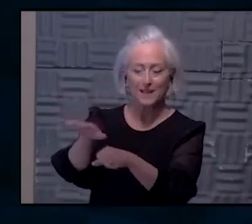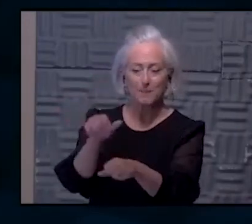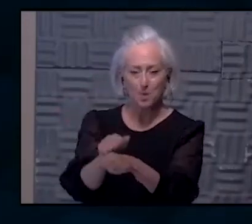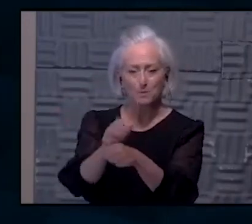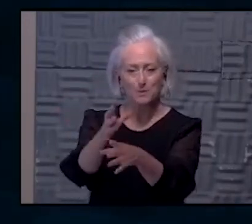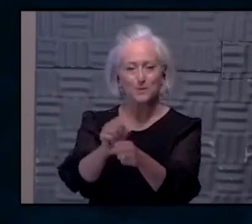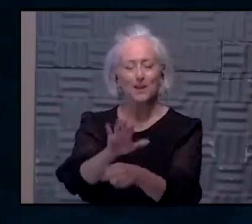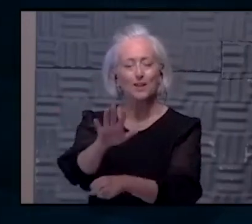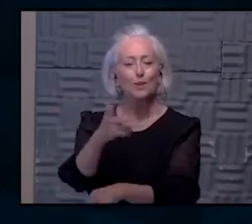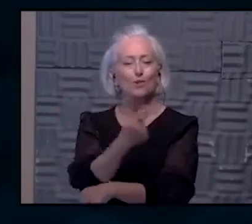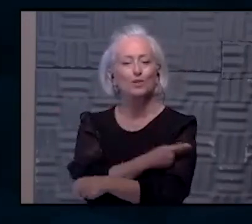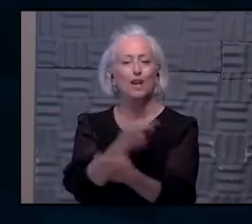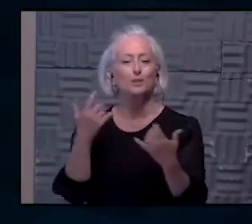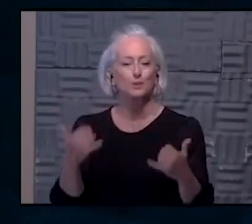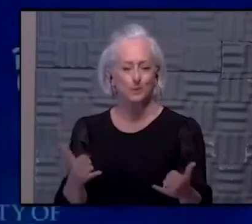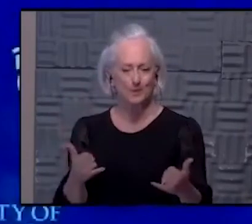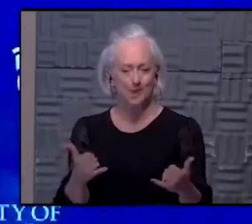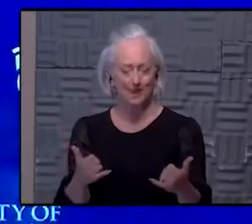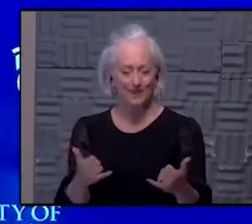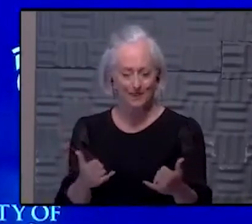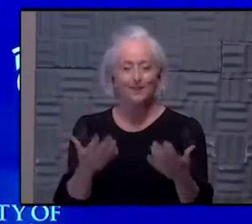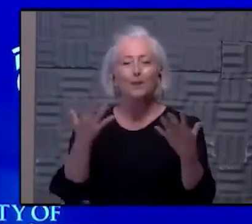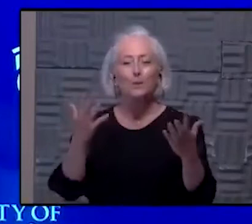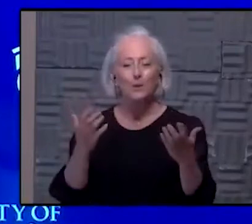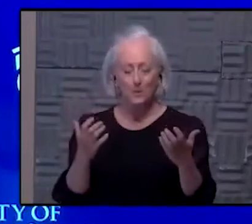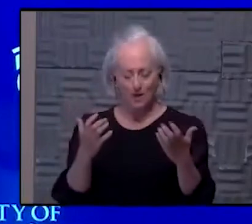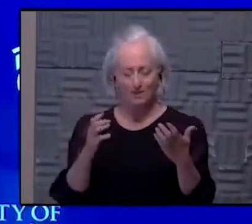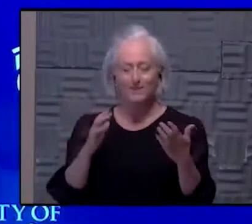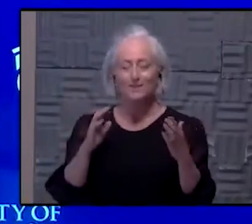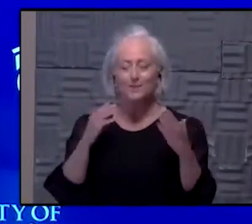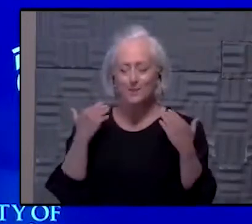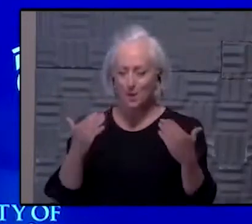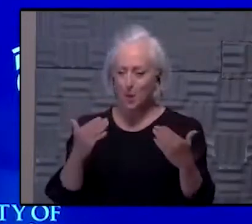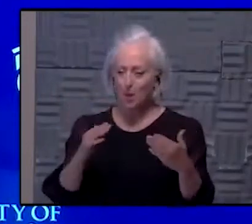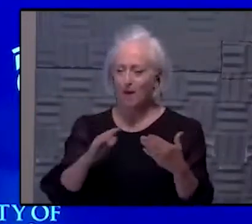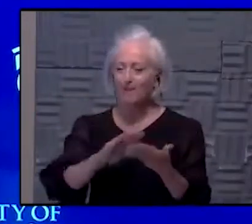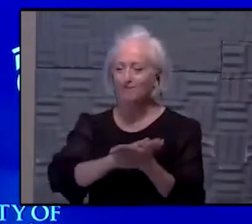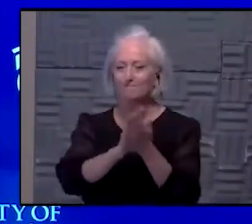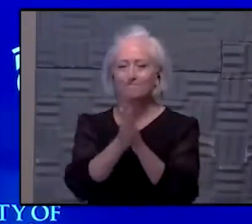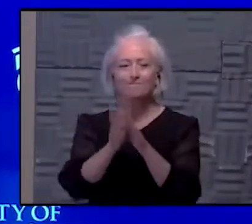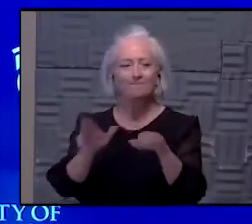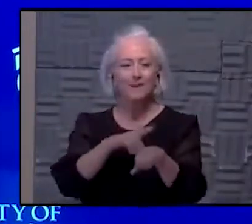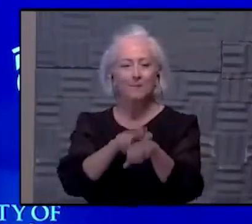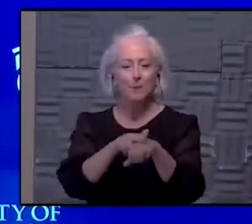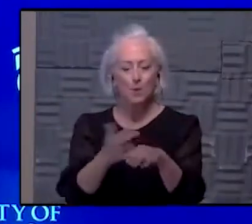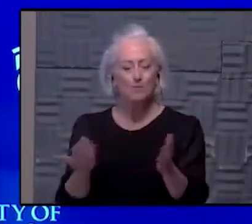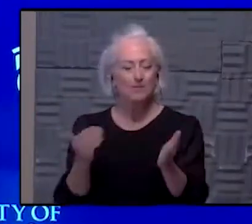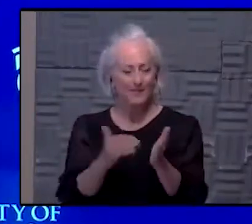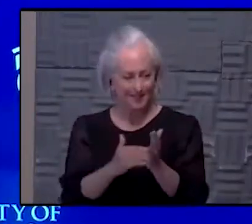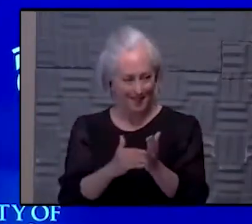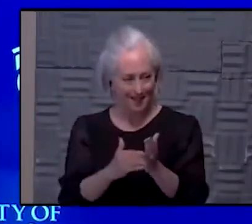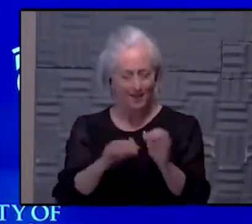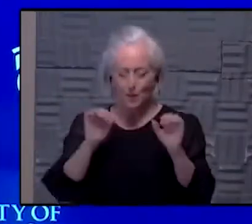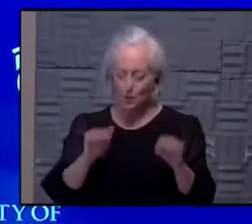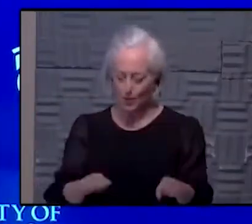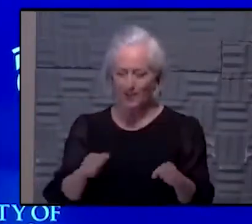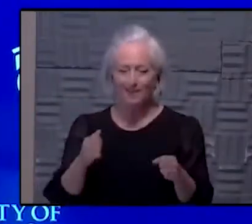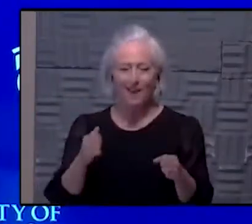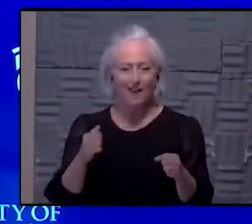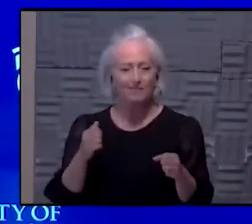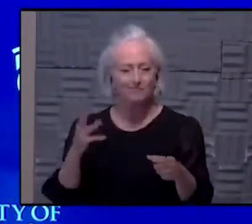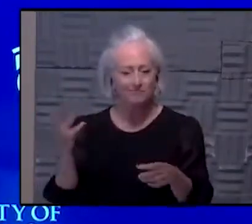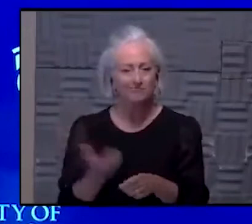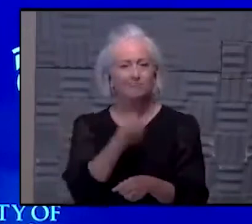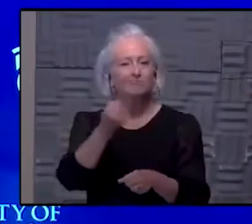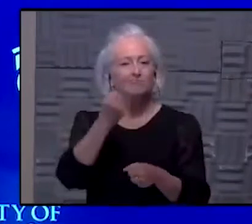Operation Return to Normal. So let's be KC. As we said at the beginning of this show, we can master this. You